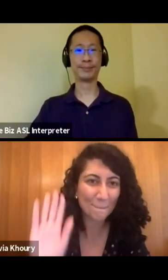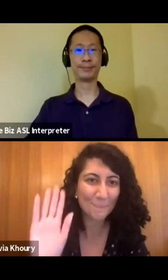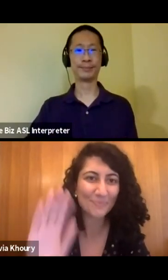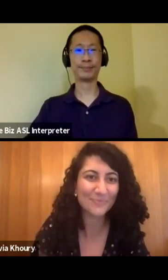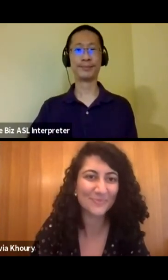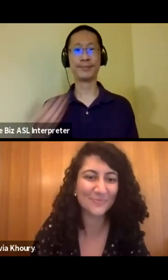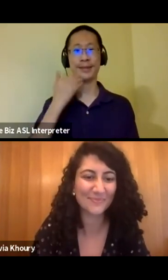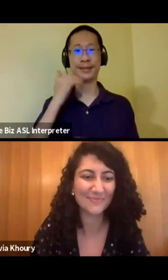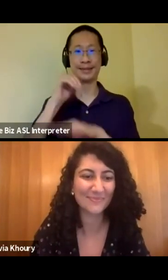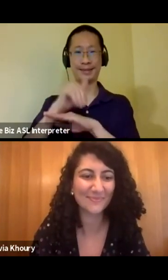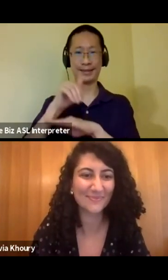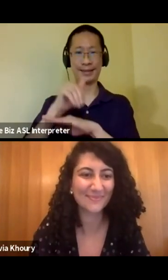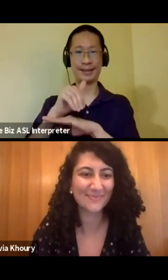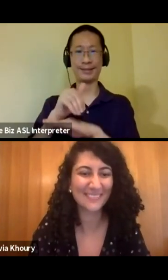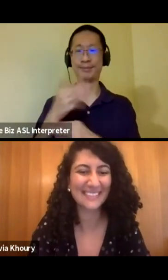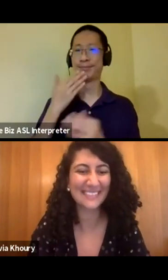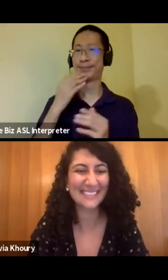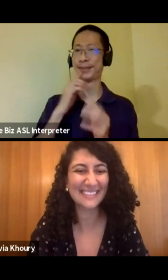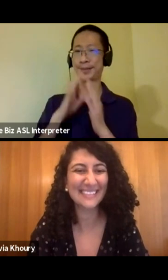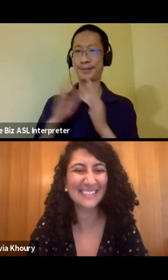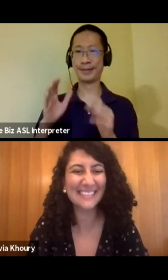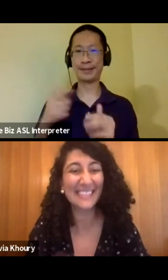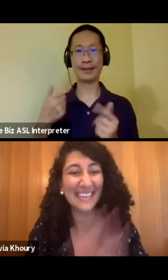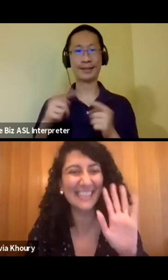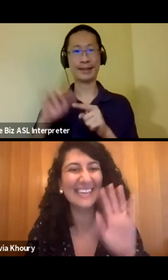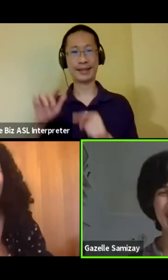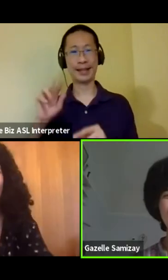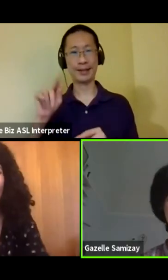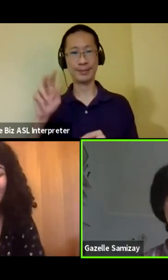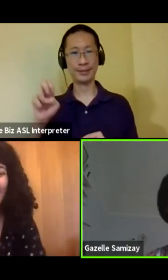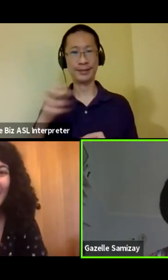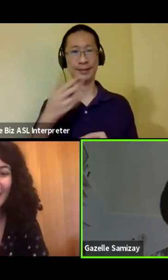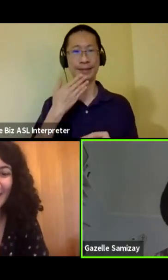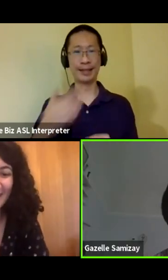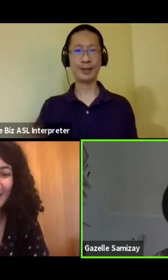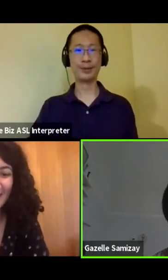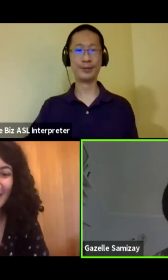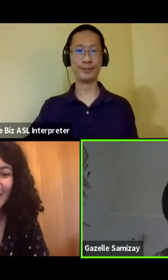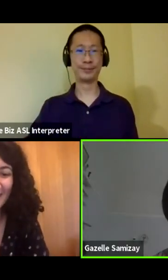Good night. Thank you. I was trying to unmute. Thank you.